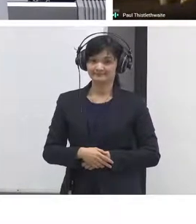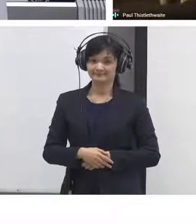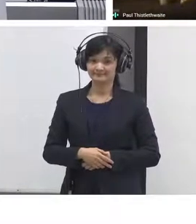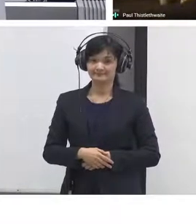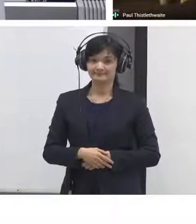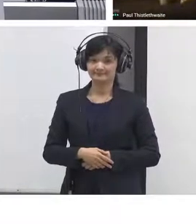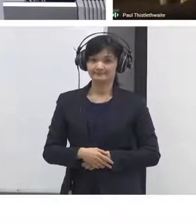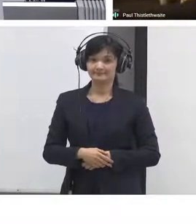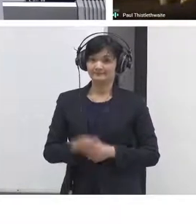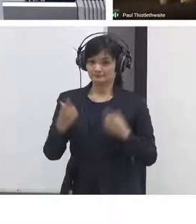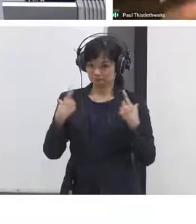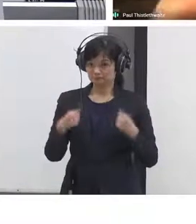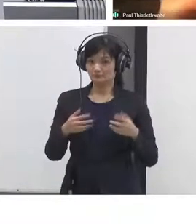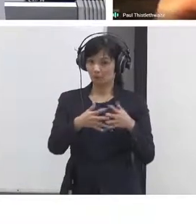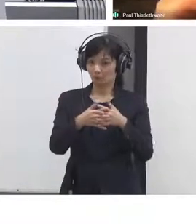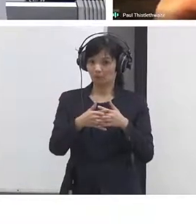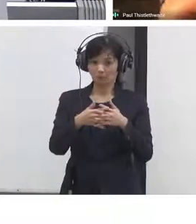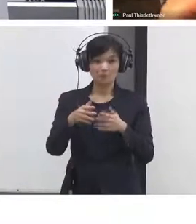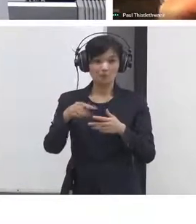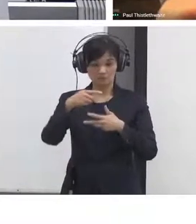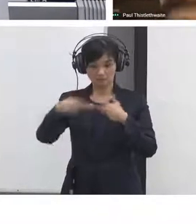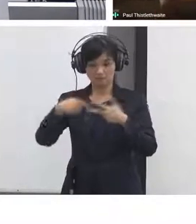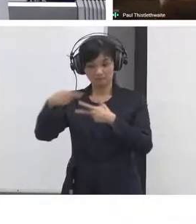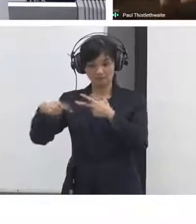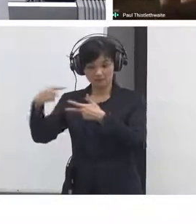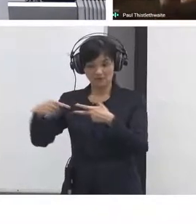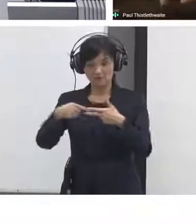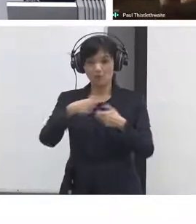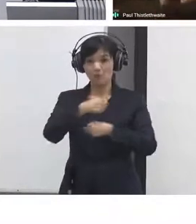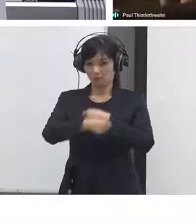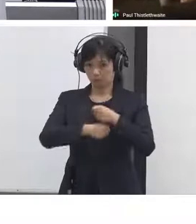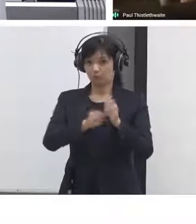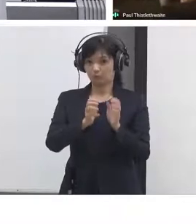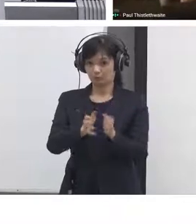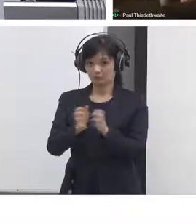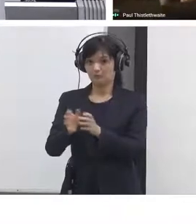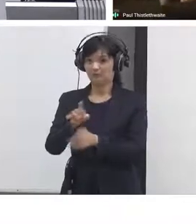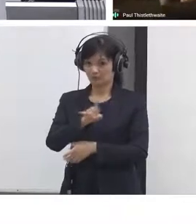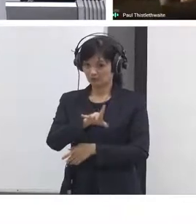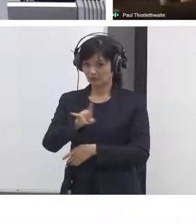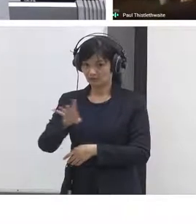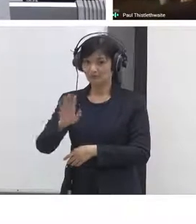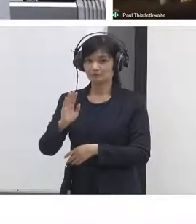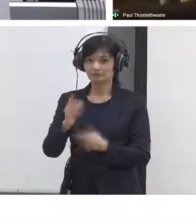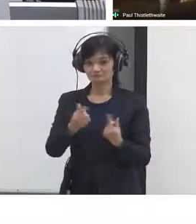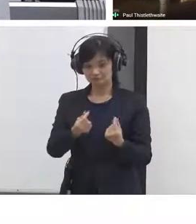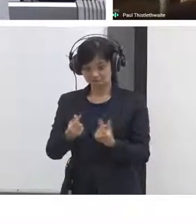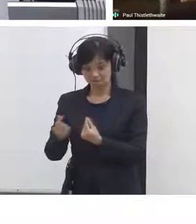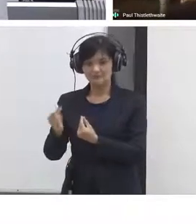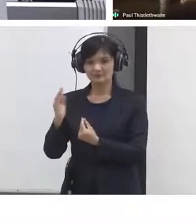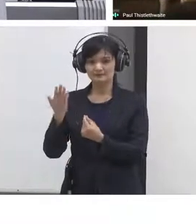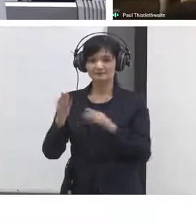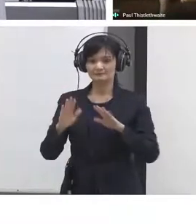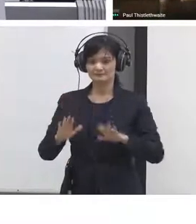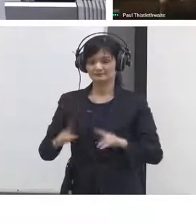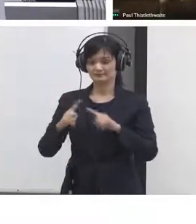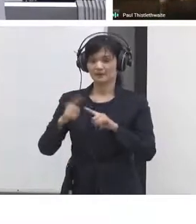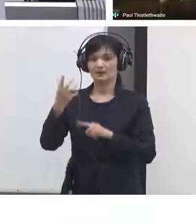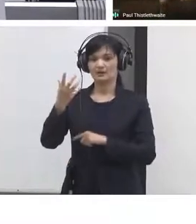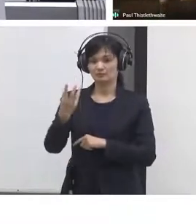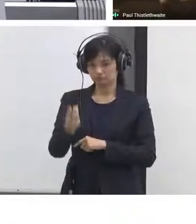and then this idea of having a six week program which people can keep coming back to